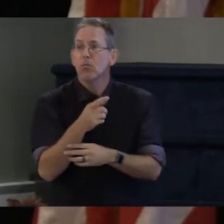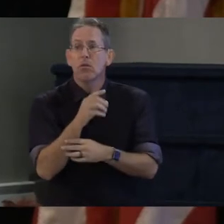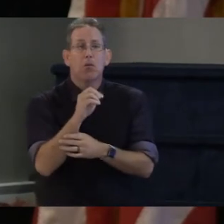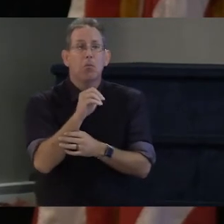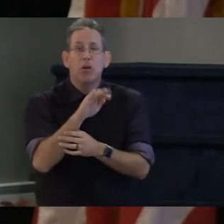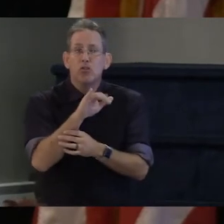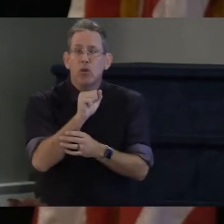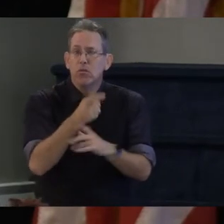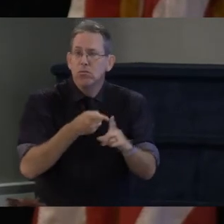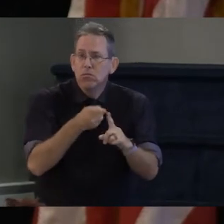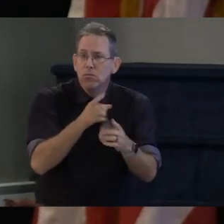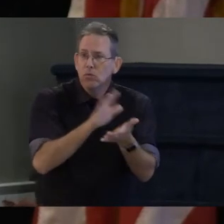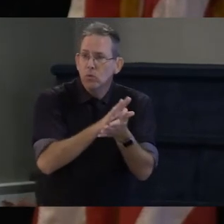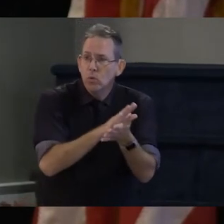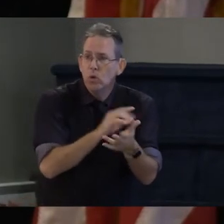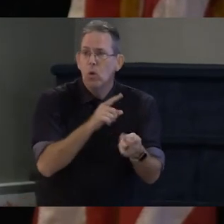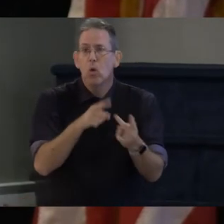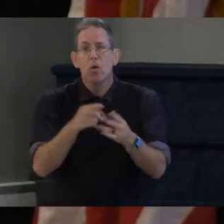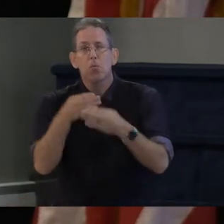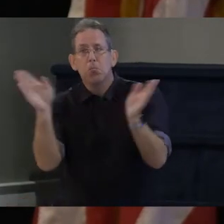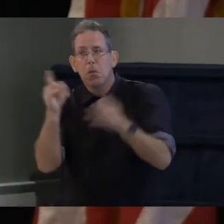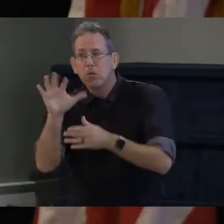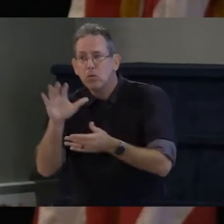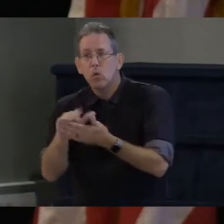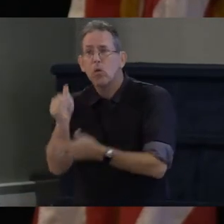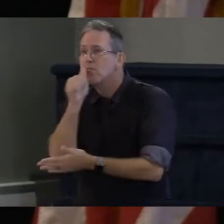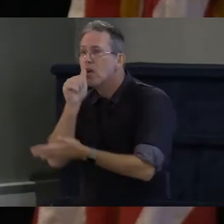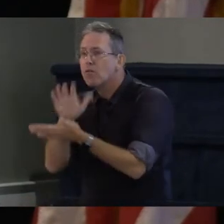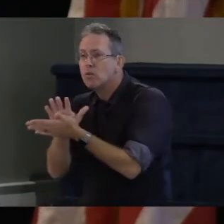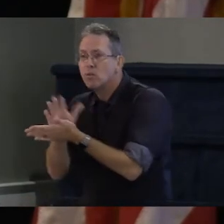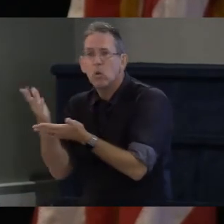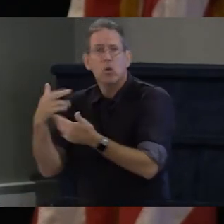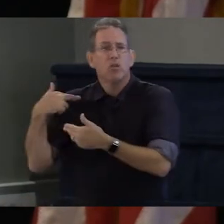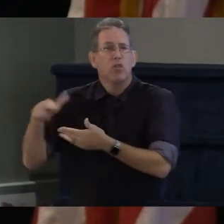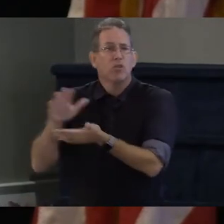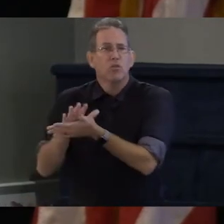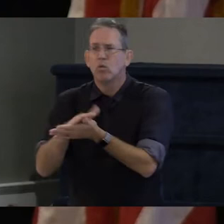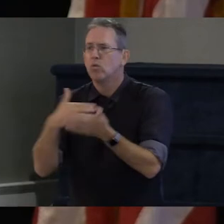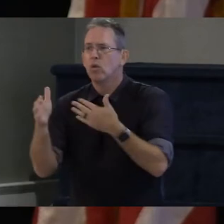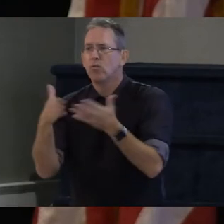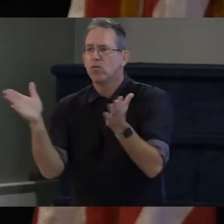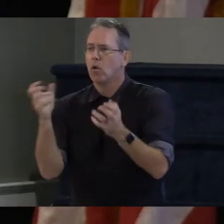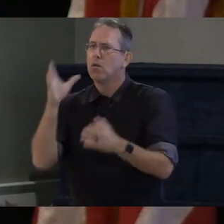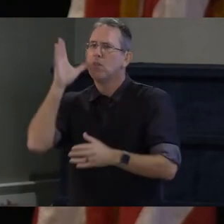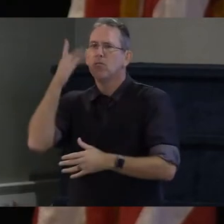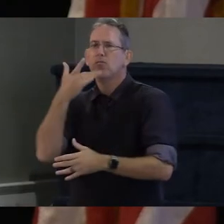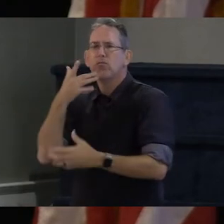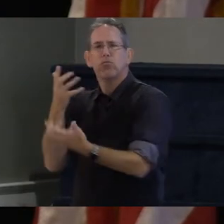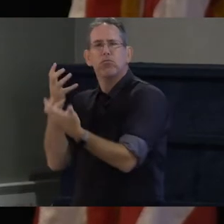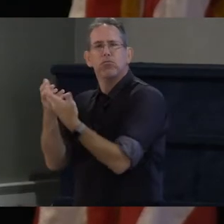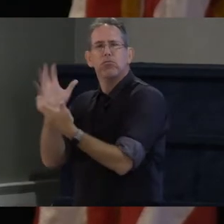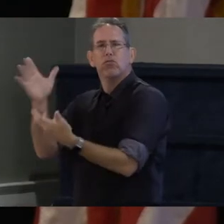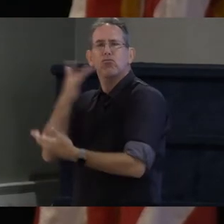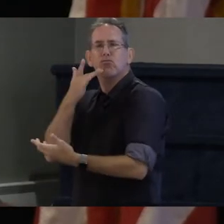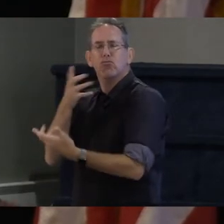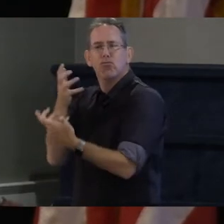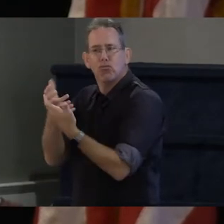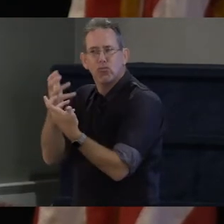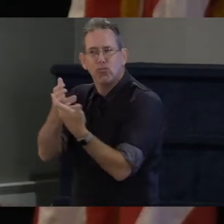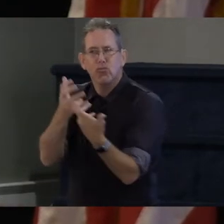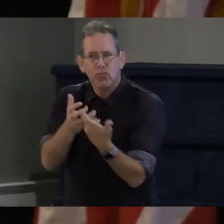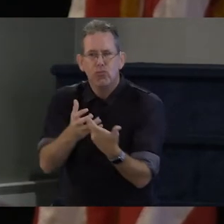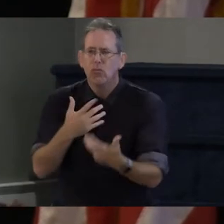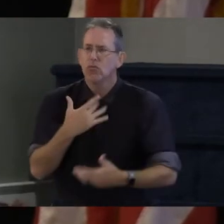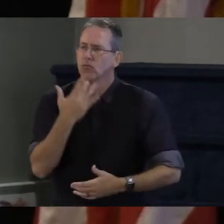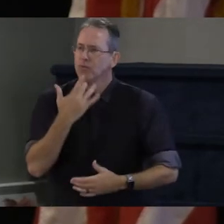better equipped and better able to help their kids with what exactly it is they need this idea that